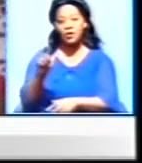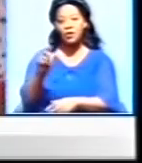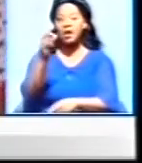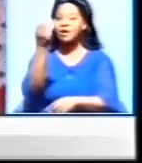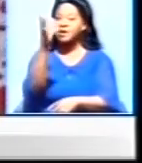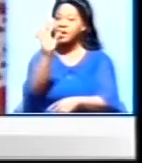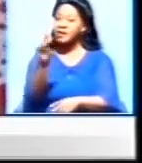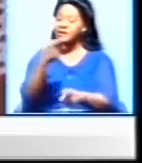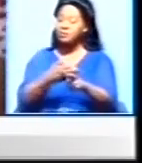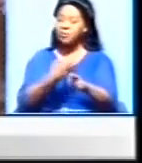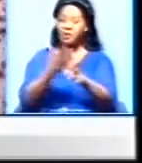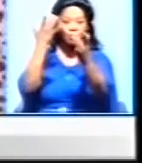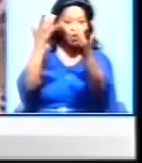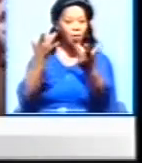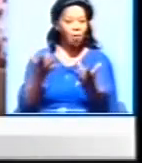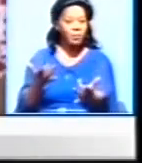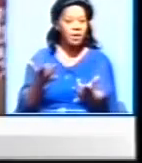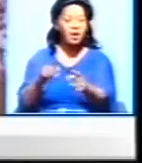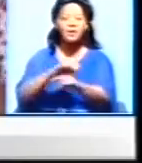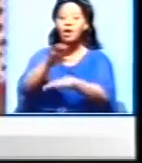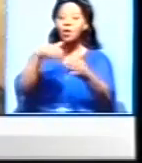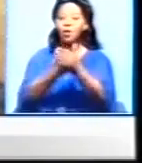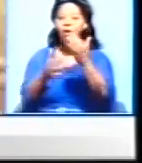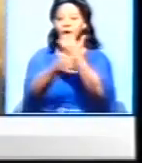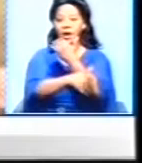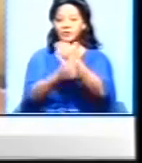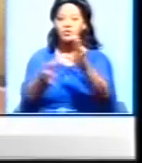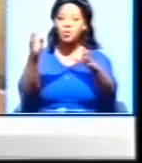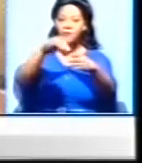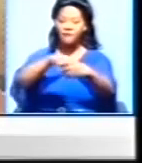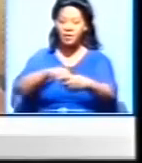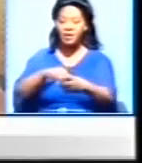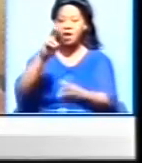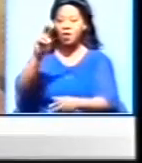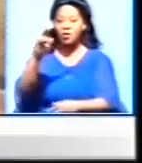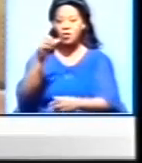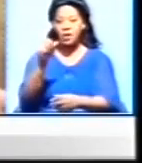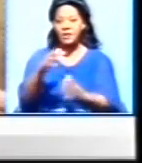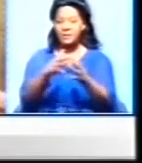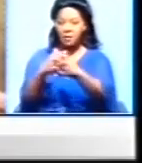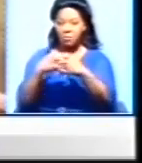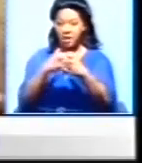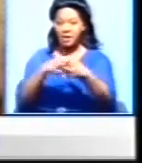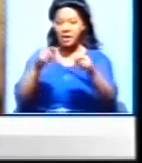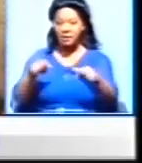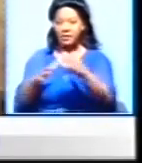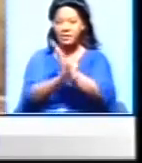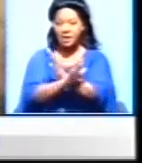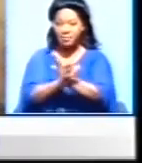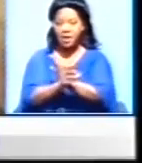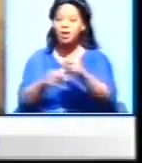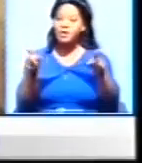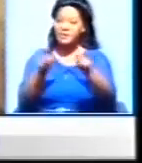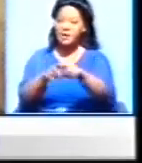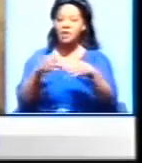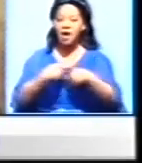months, we'll have covered the whole country. The thing that the United States and Zambia probably most have in common is the fact